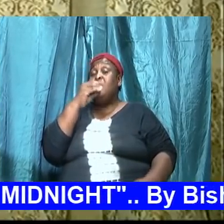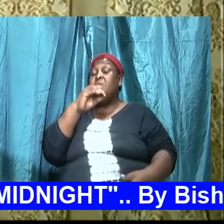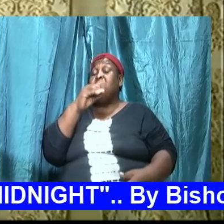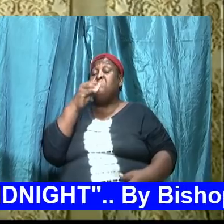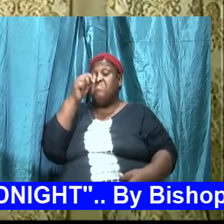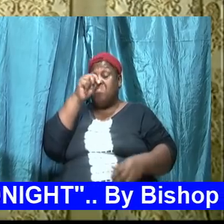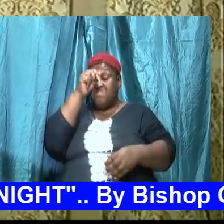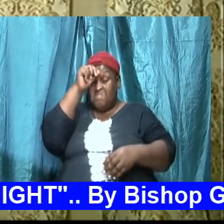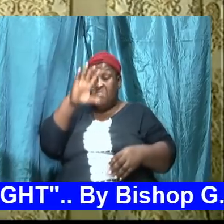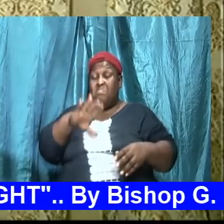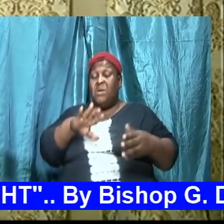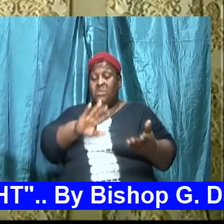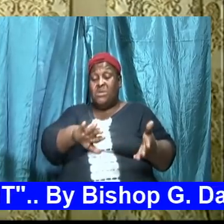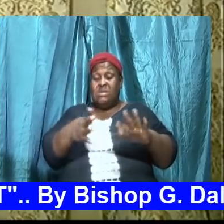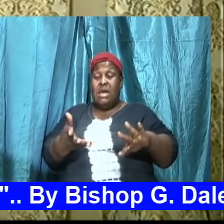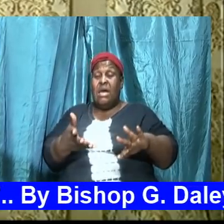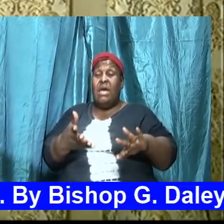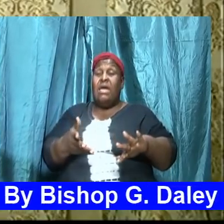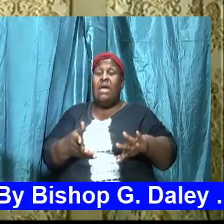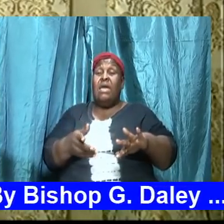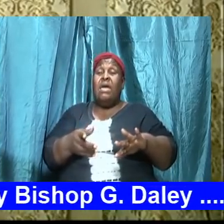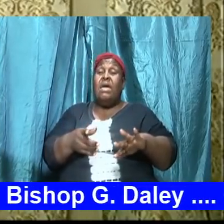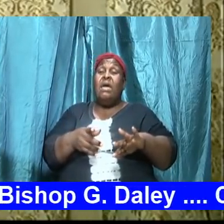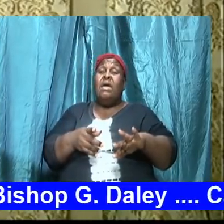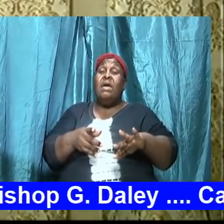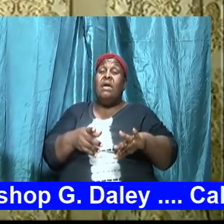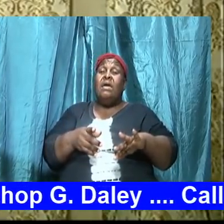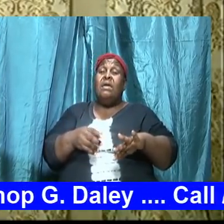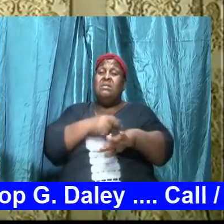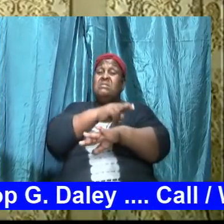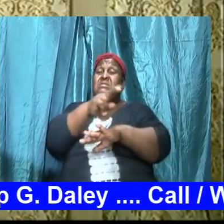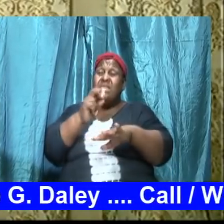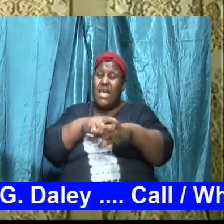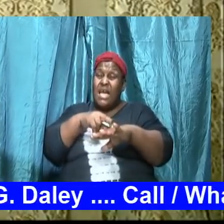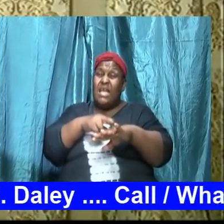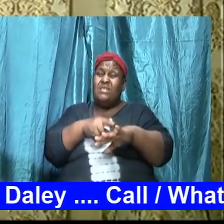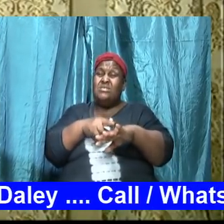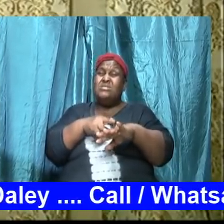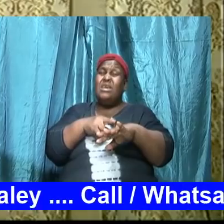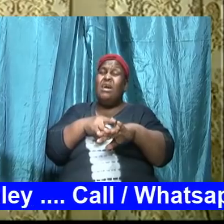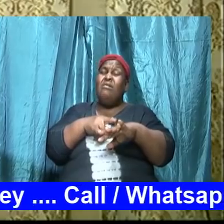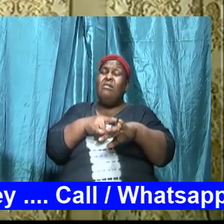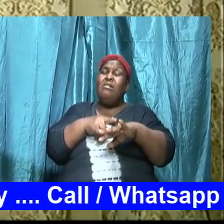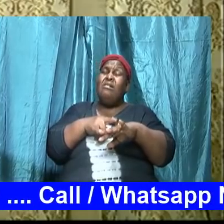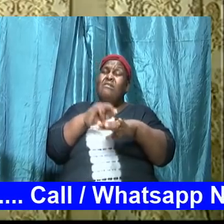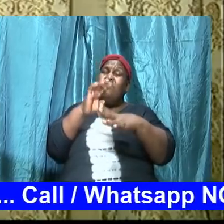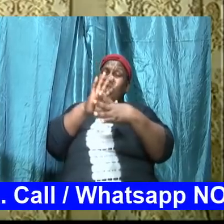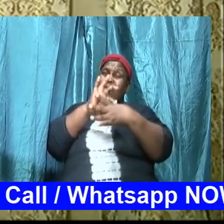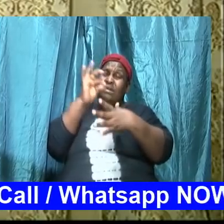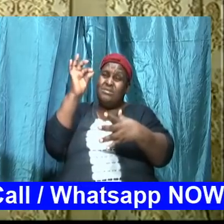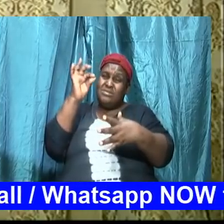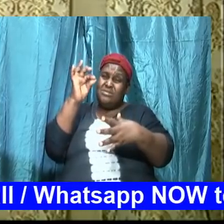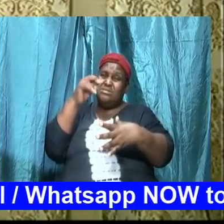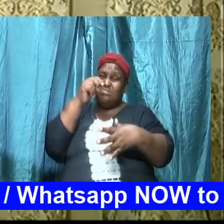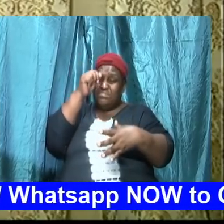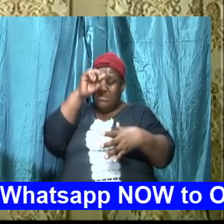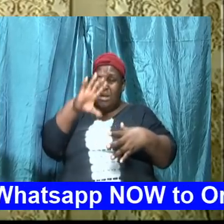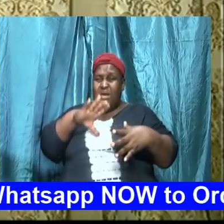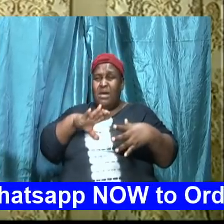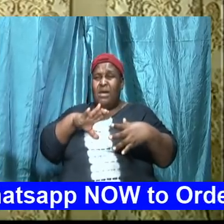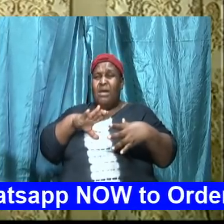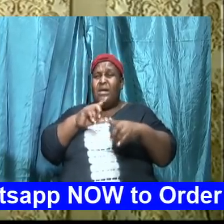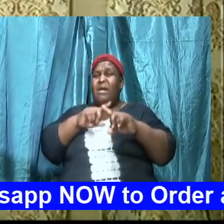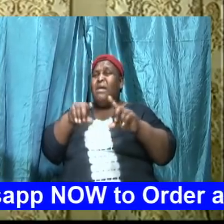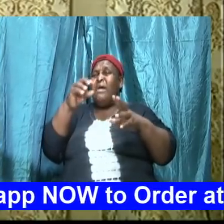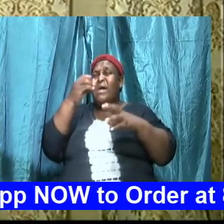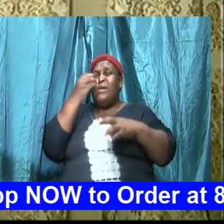we cannot live in this natural human state without food it is what